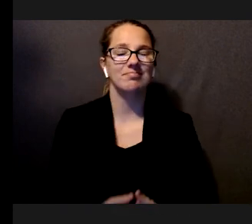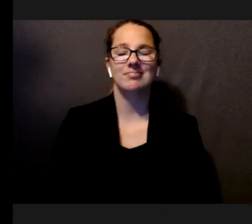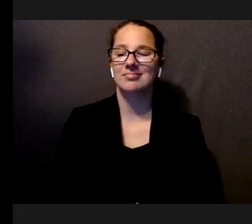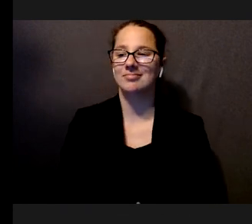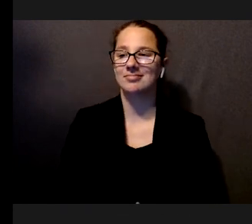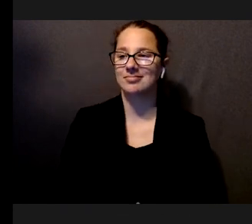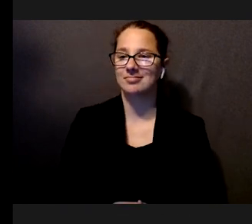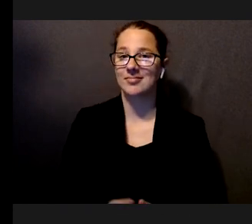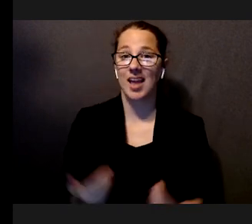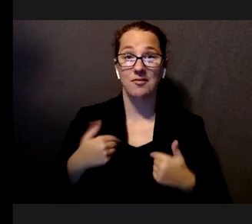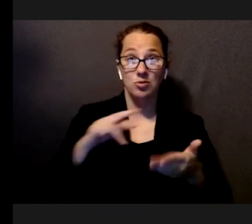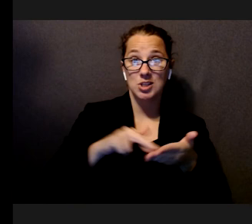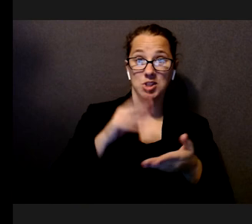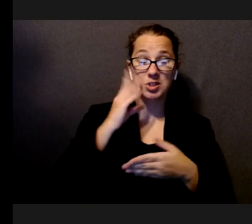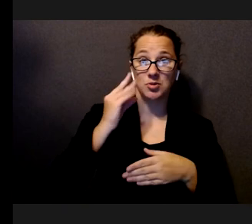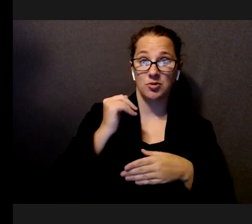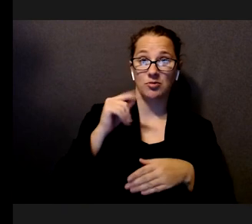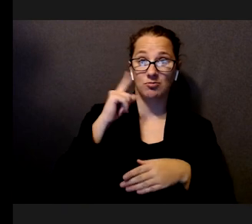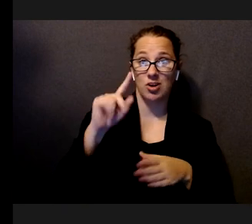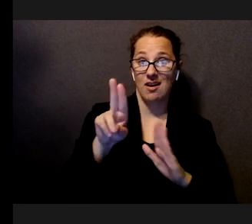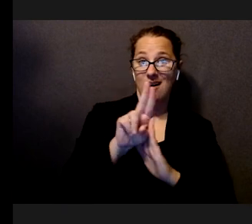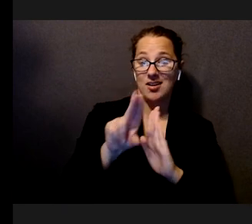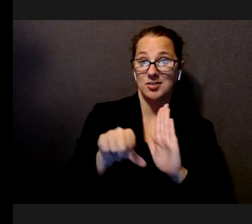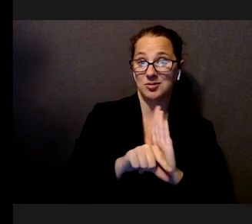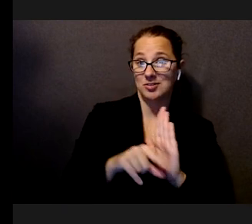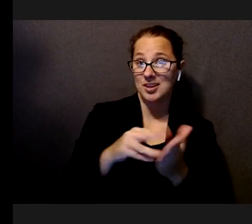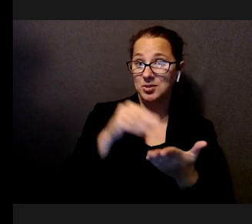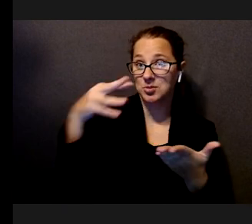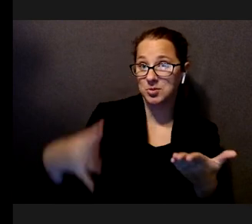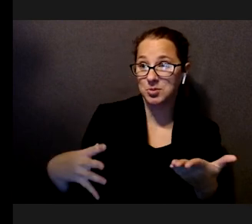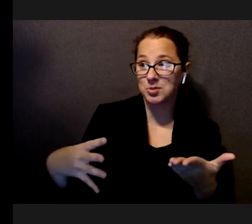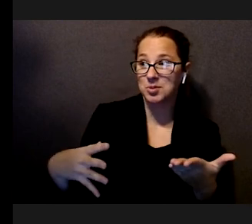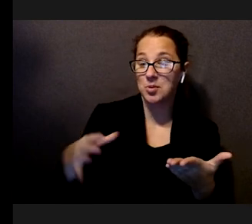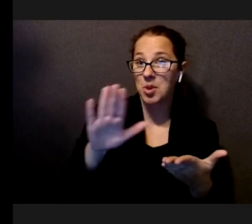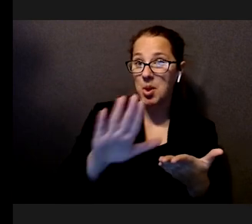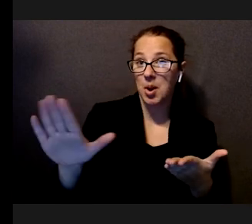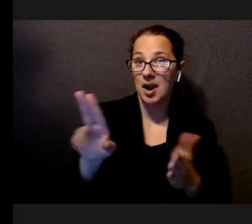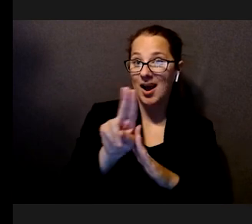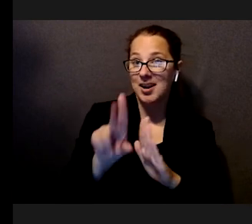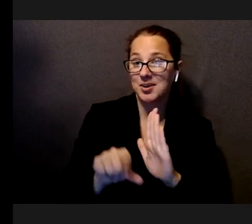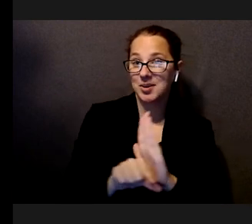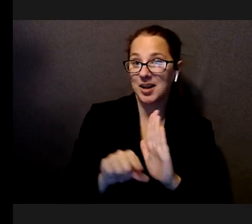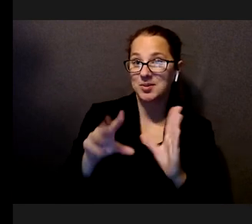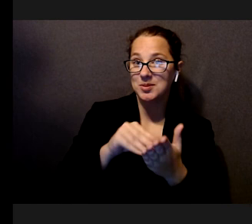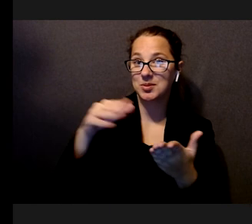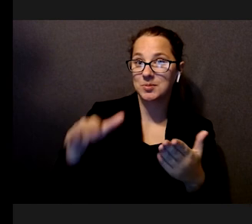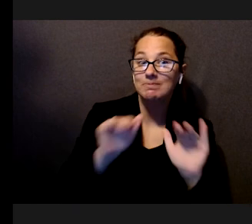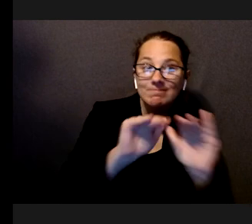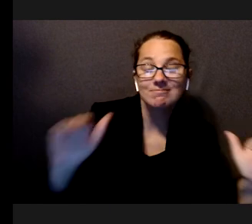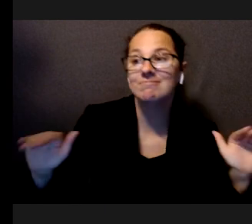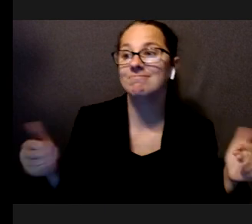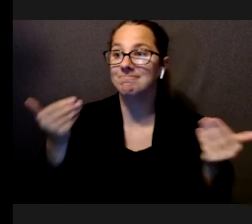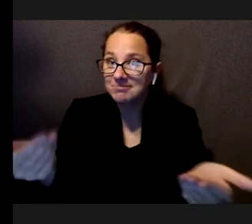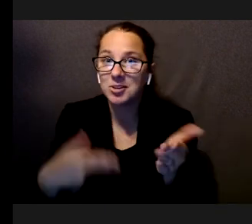have a research experience for undergraduates on the topic. So, tell your undergraduate students to